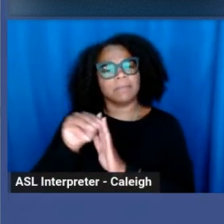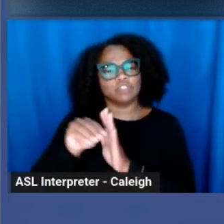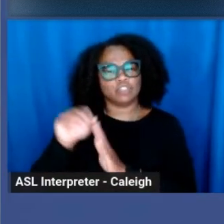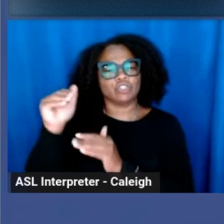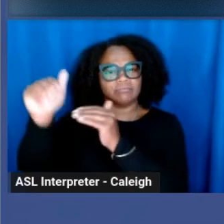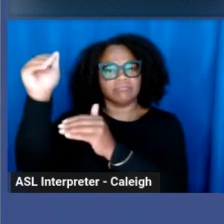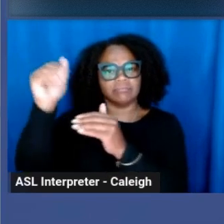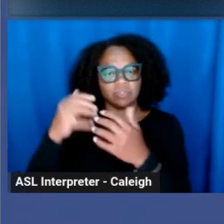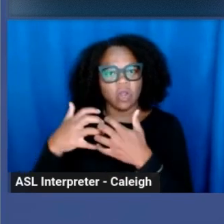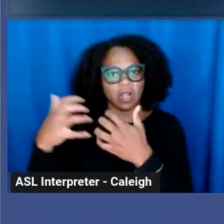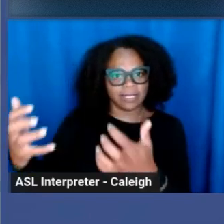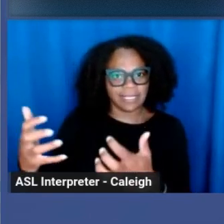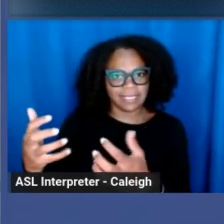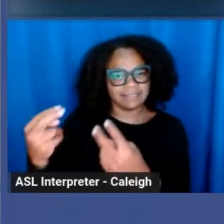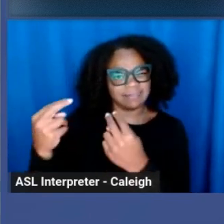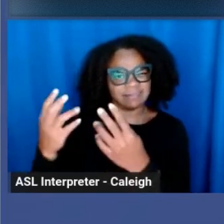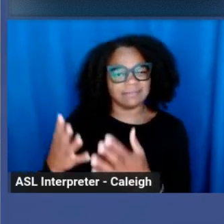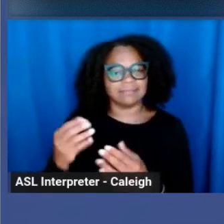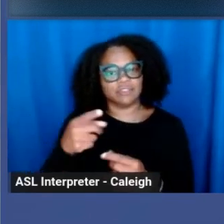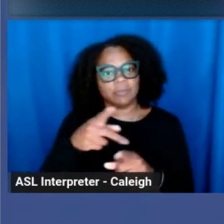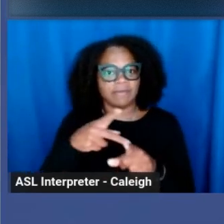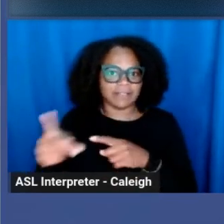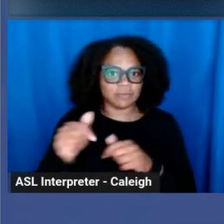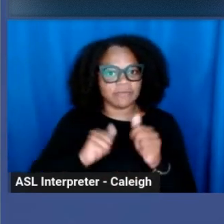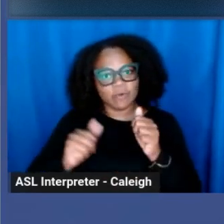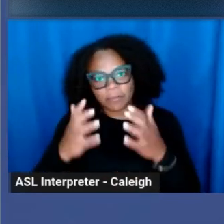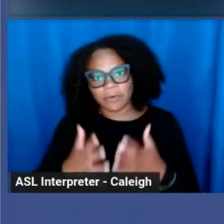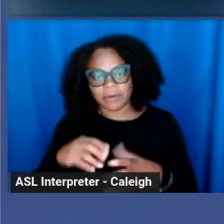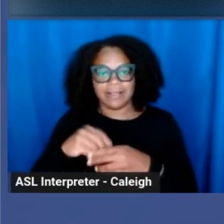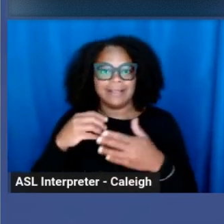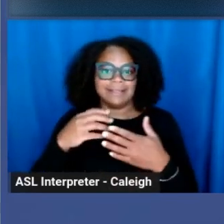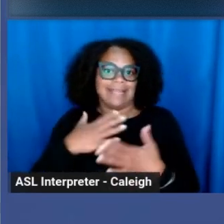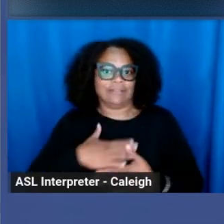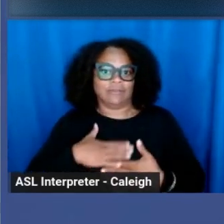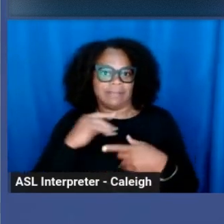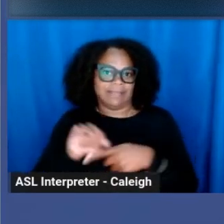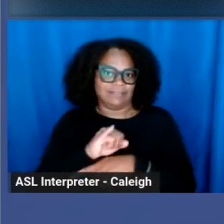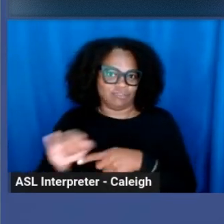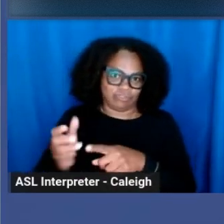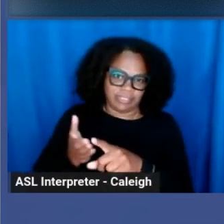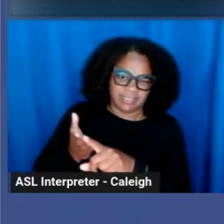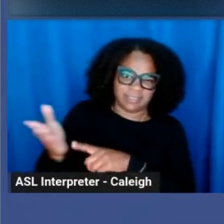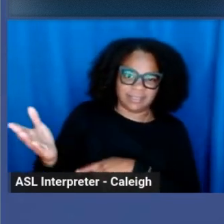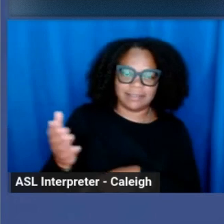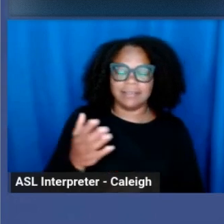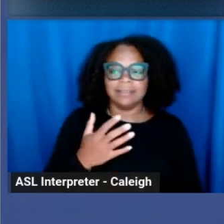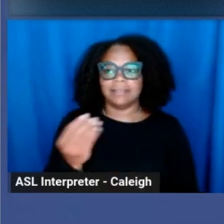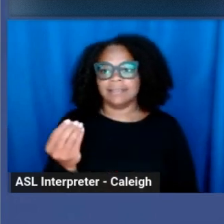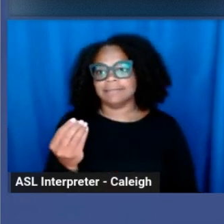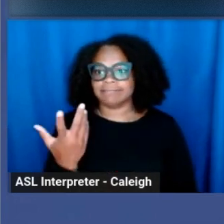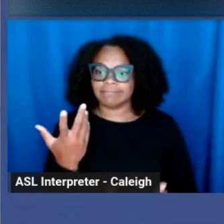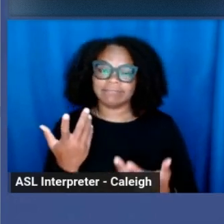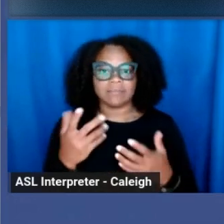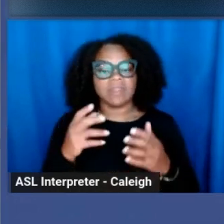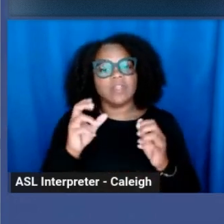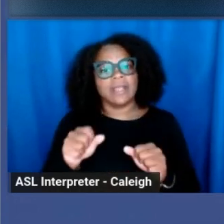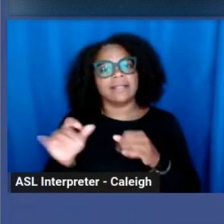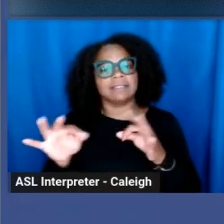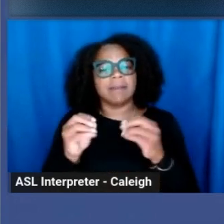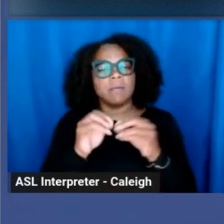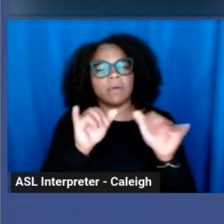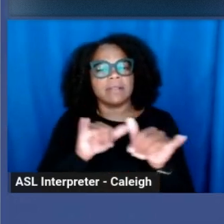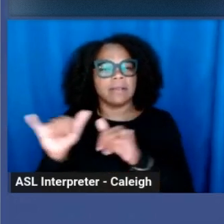professional performer in the entertainment industry and equate it more to, like,